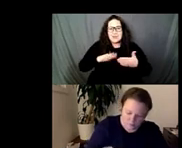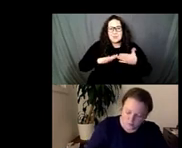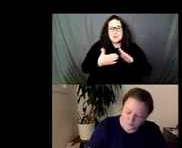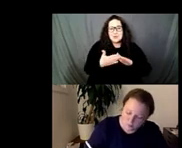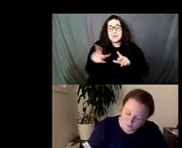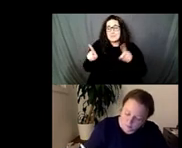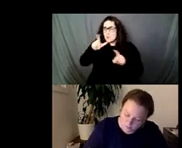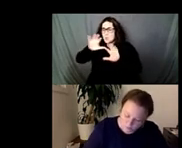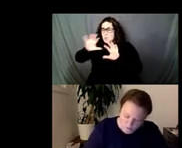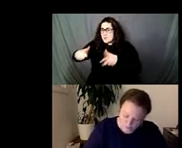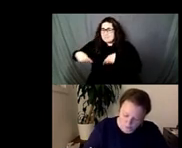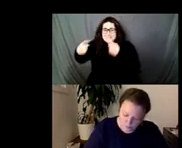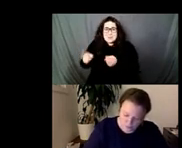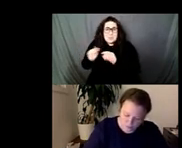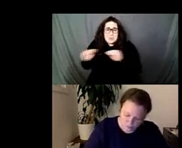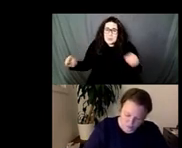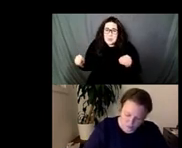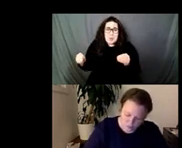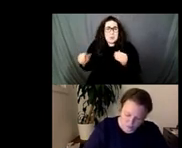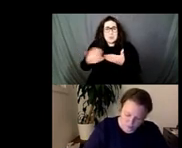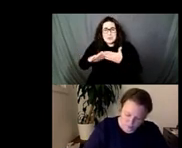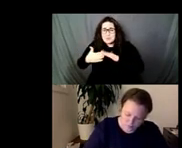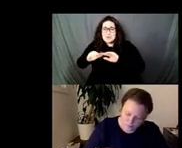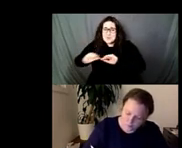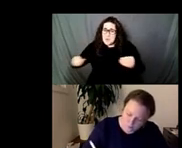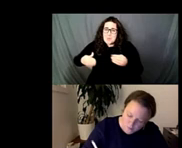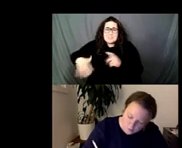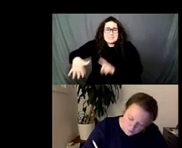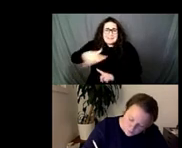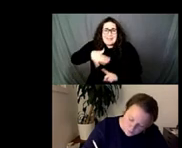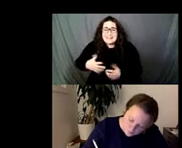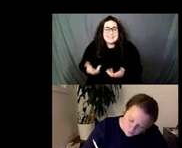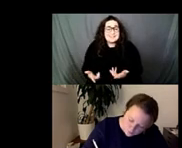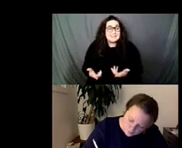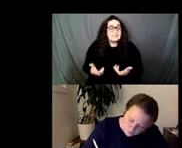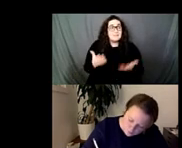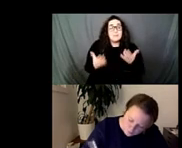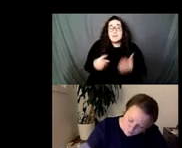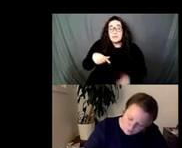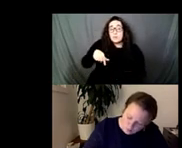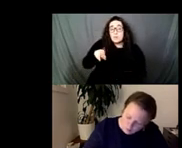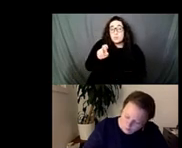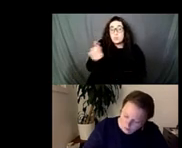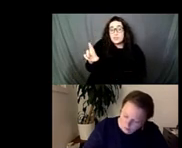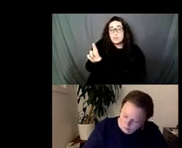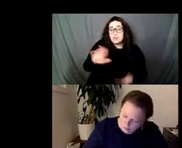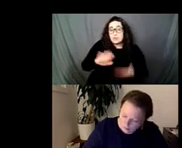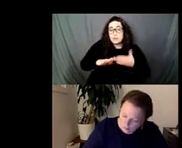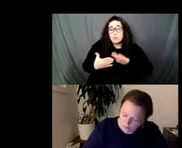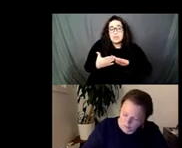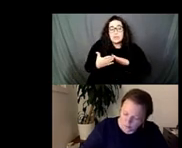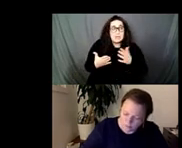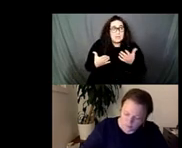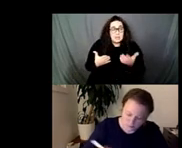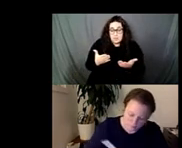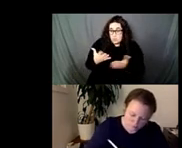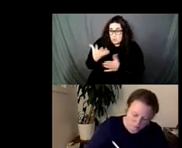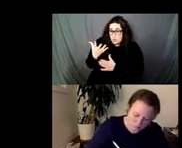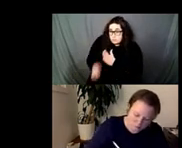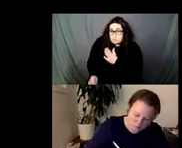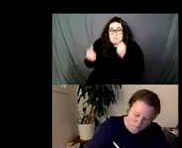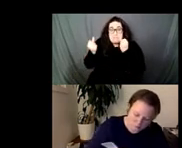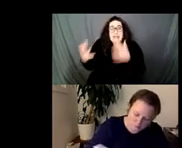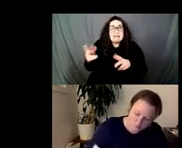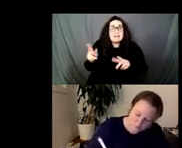the loss that structures our lives whether it was lost during the AIDS crisis or even the loss of the generation in the AIDS